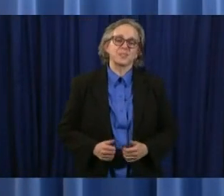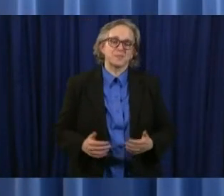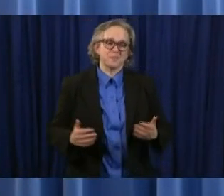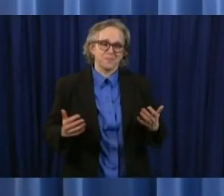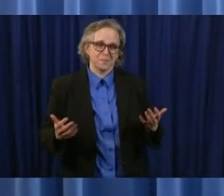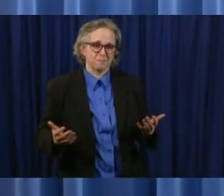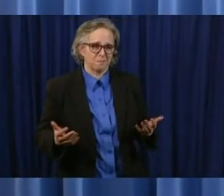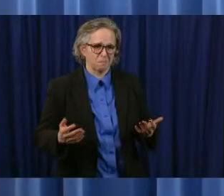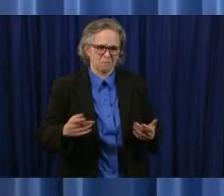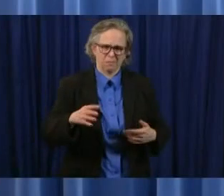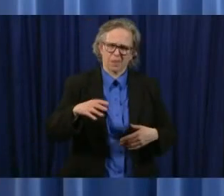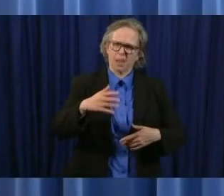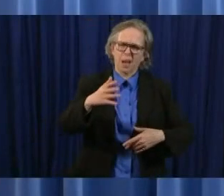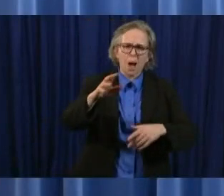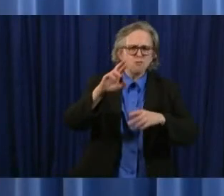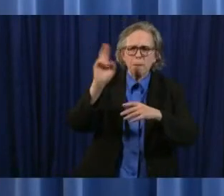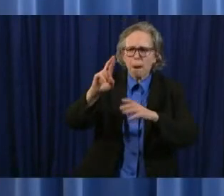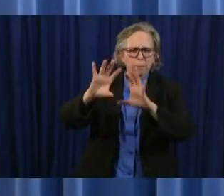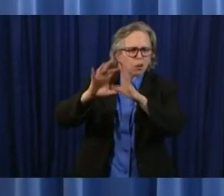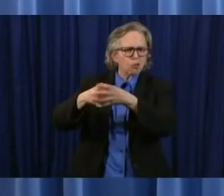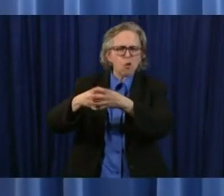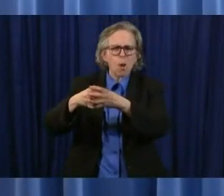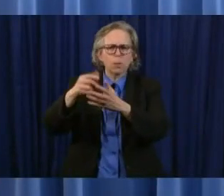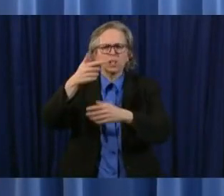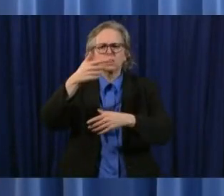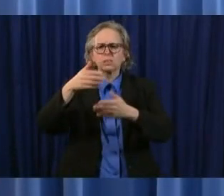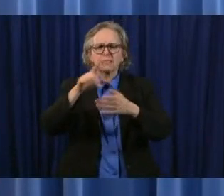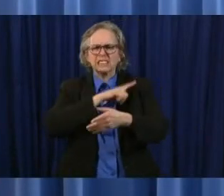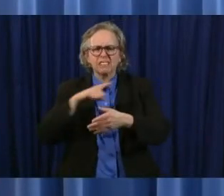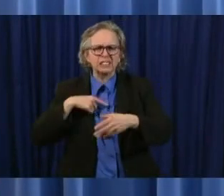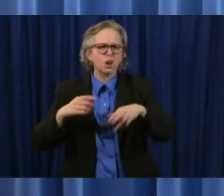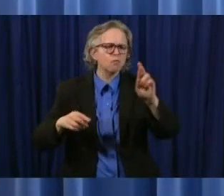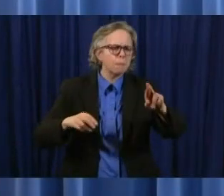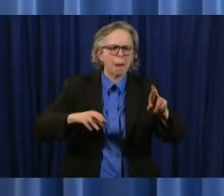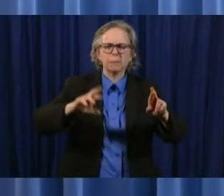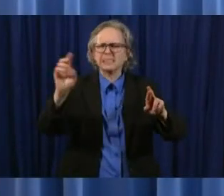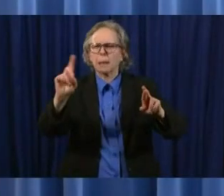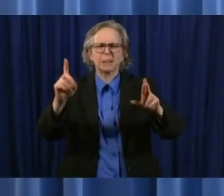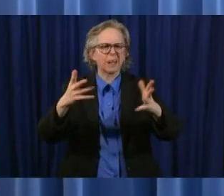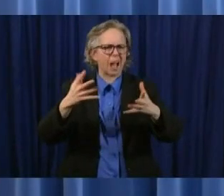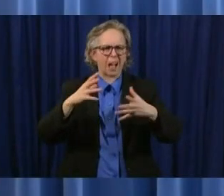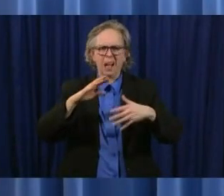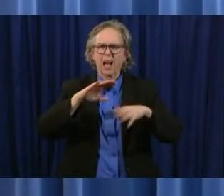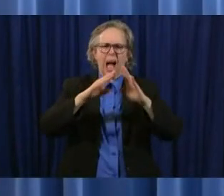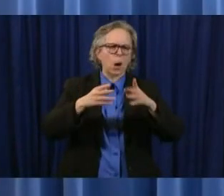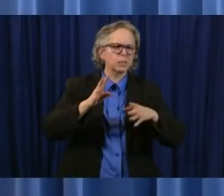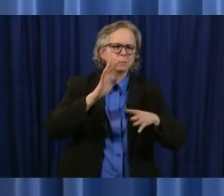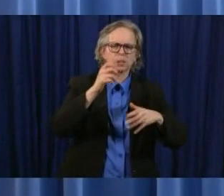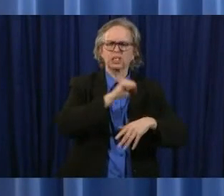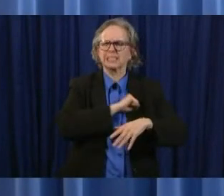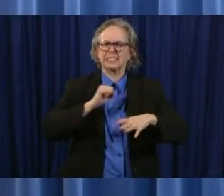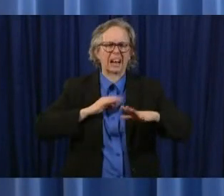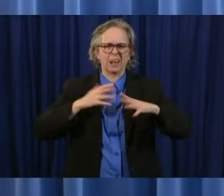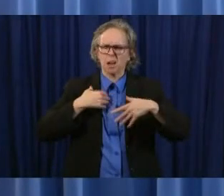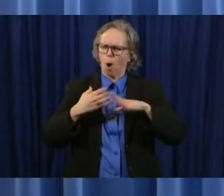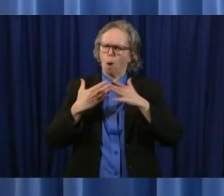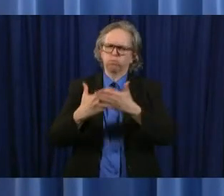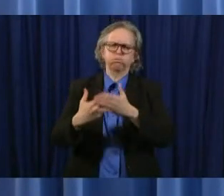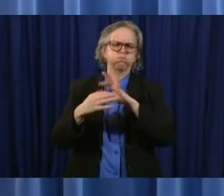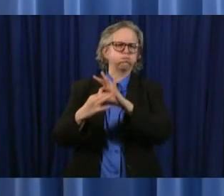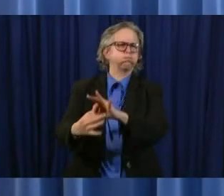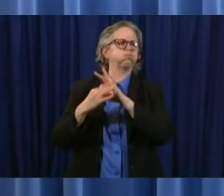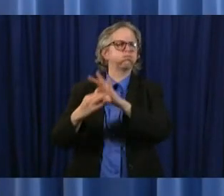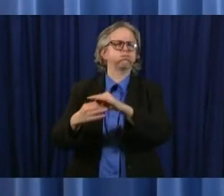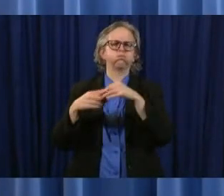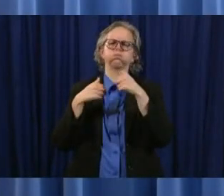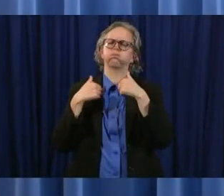with members of the general assembly republicans democrats house members senate members uh i i kind of joke